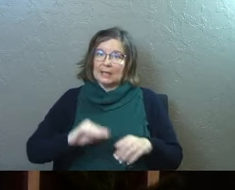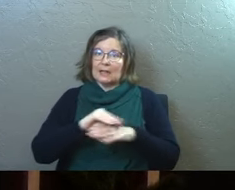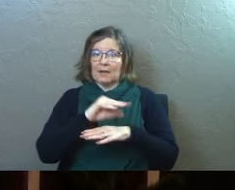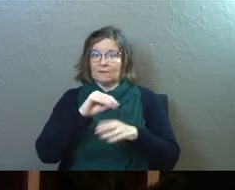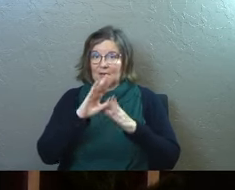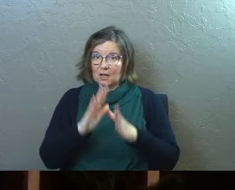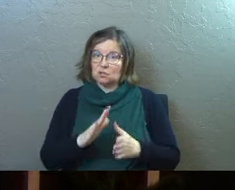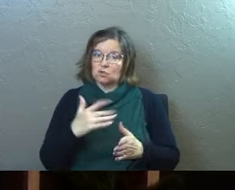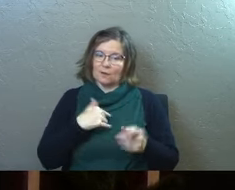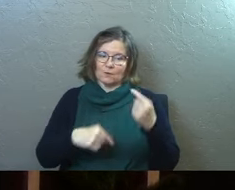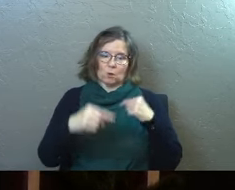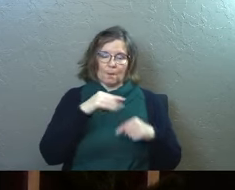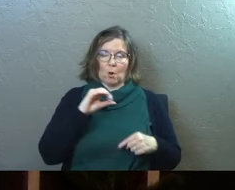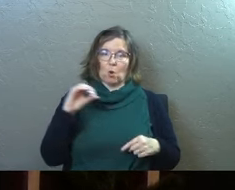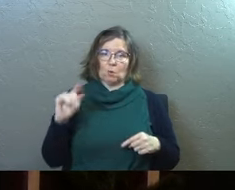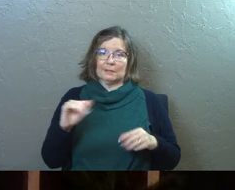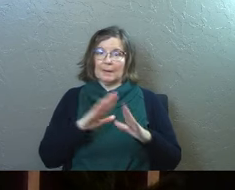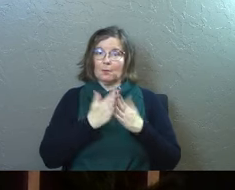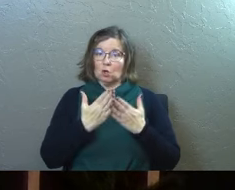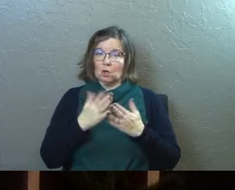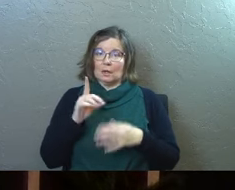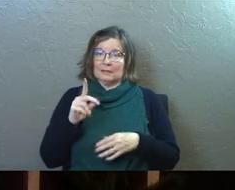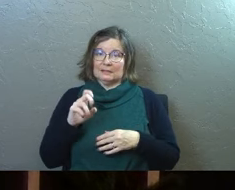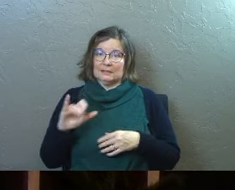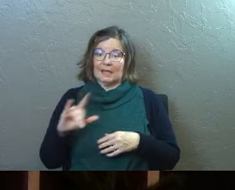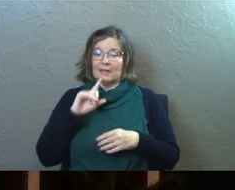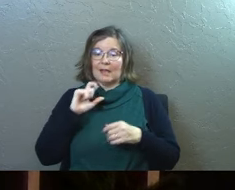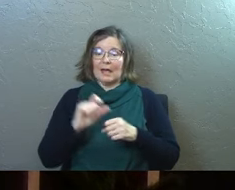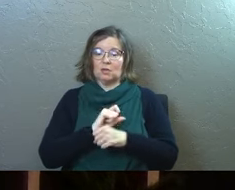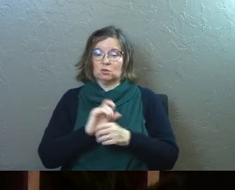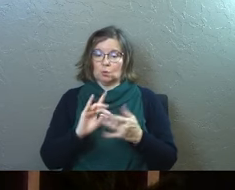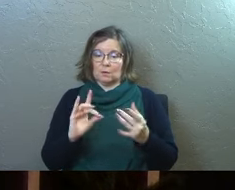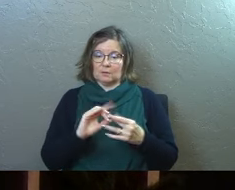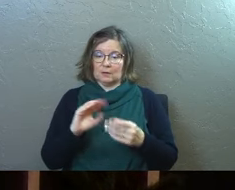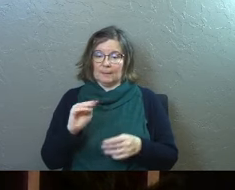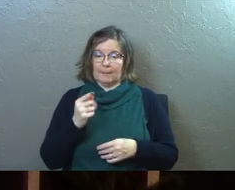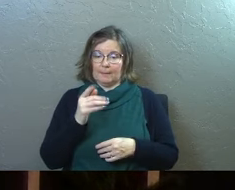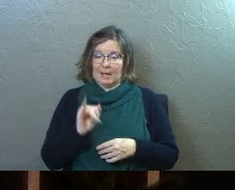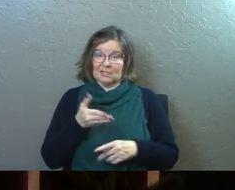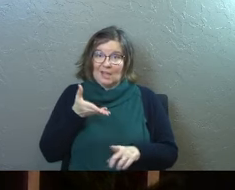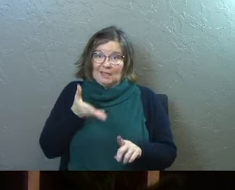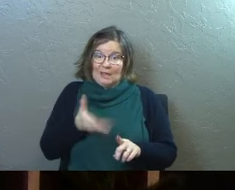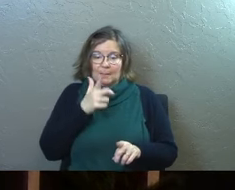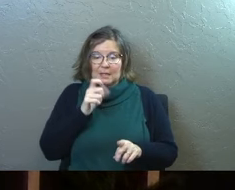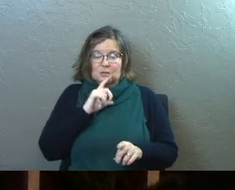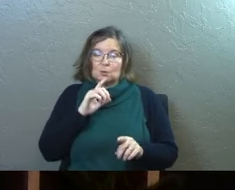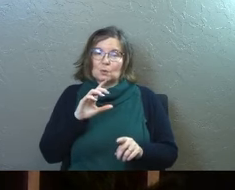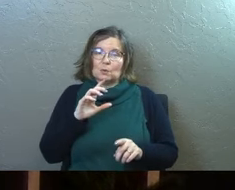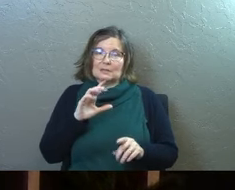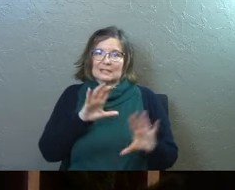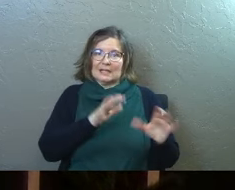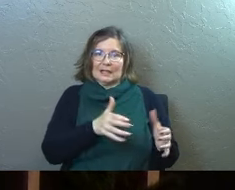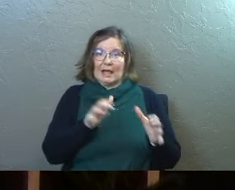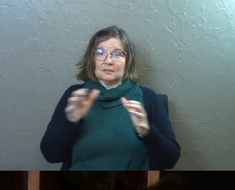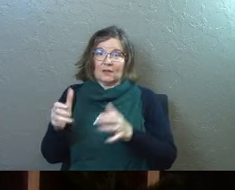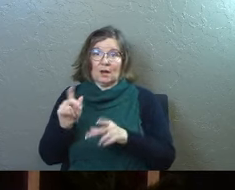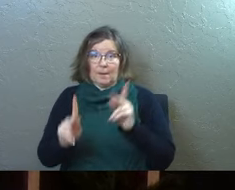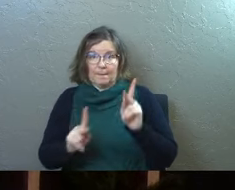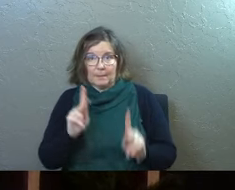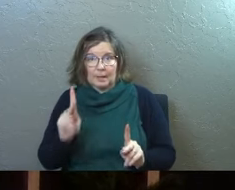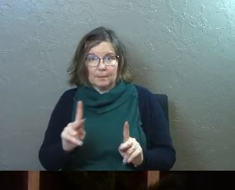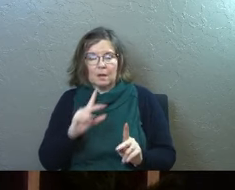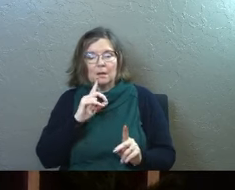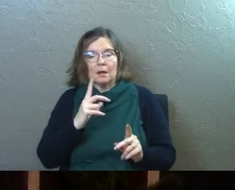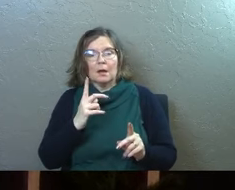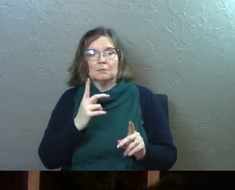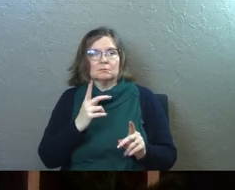advisors. You go back in the old Testament book of Daniel, and it actually refers to Magi there because it was this classification of people